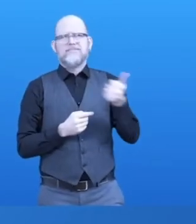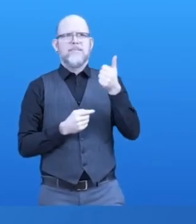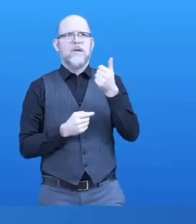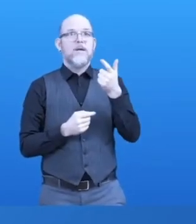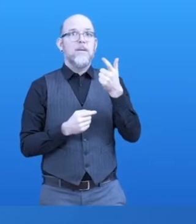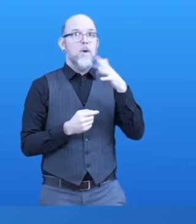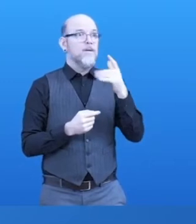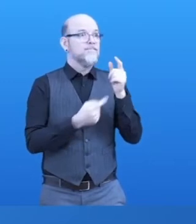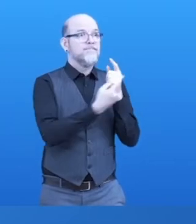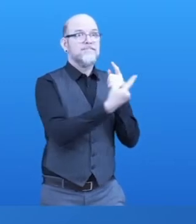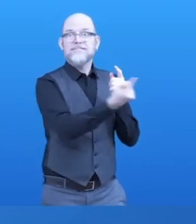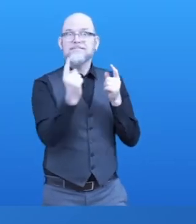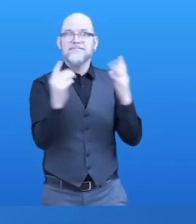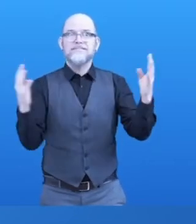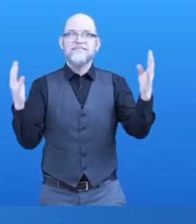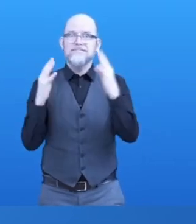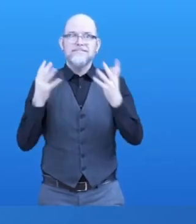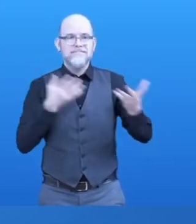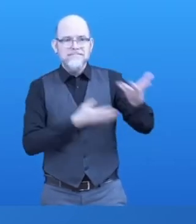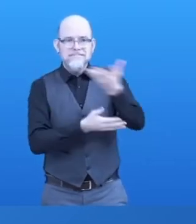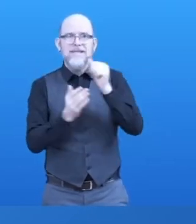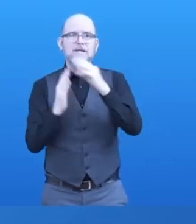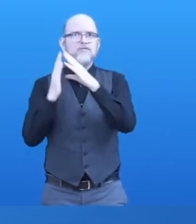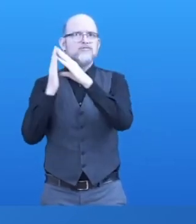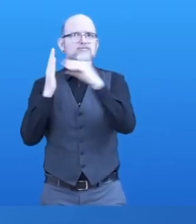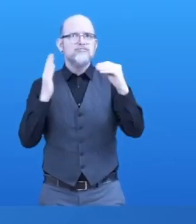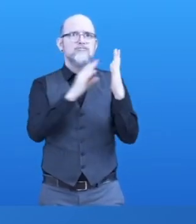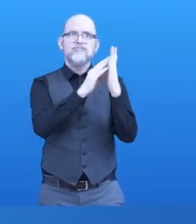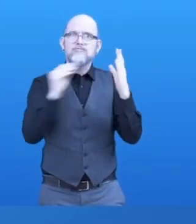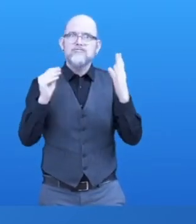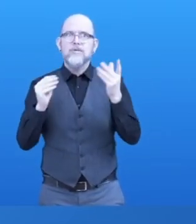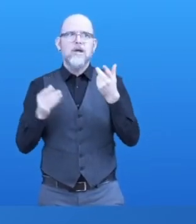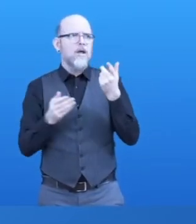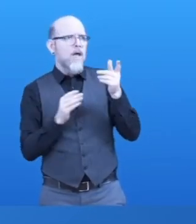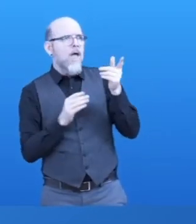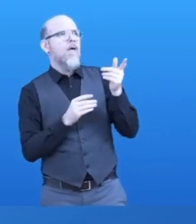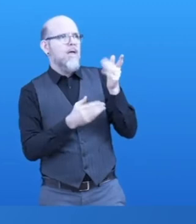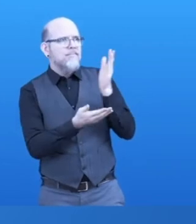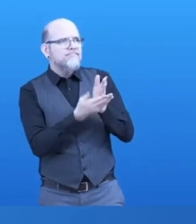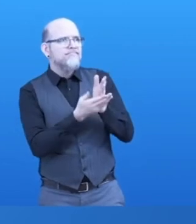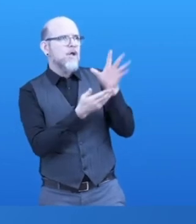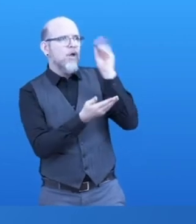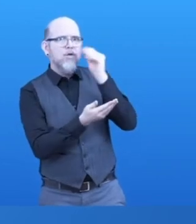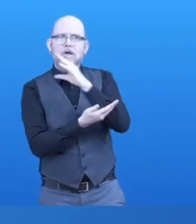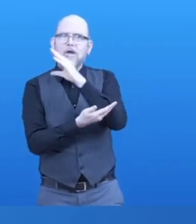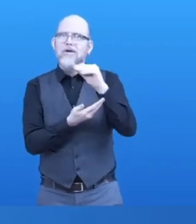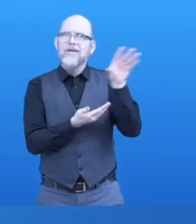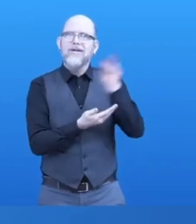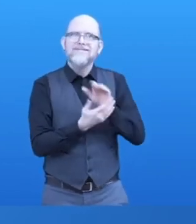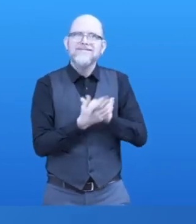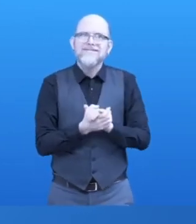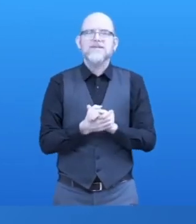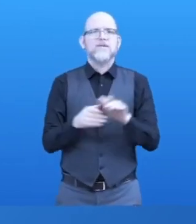to learn with each other, to collaborate with each other and also